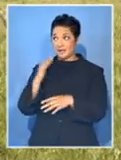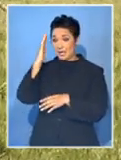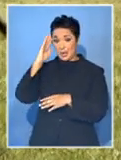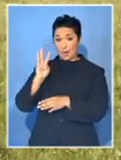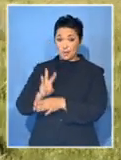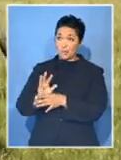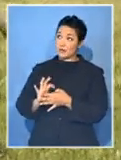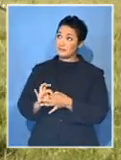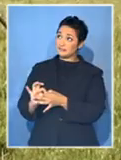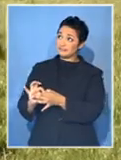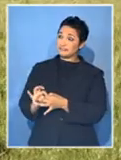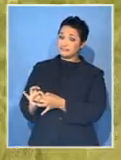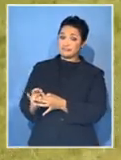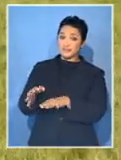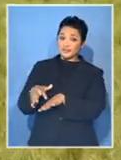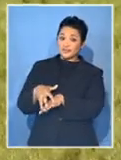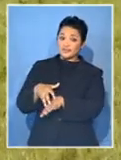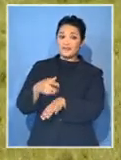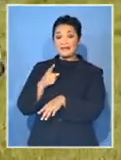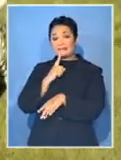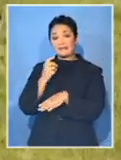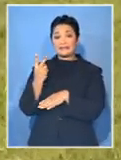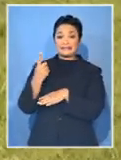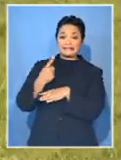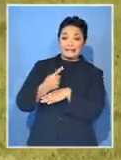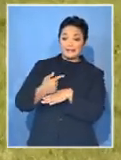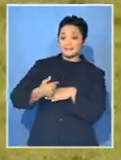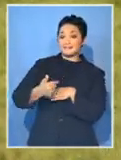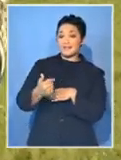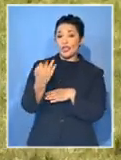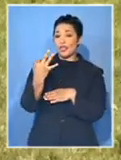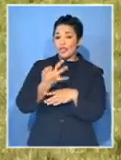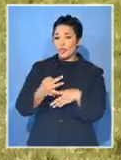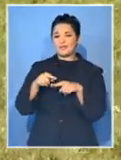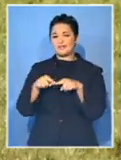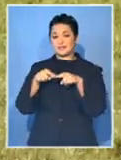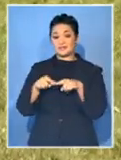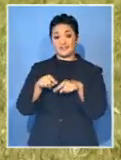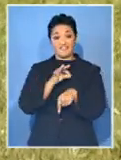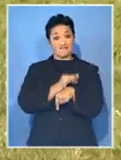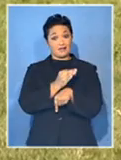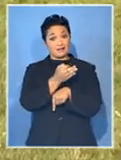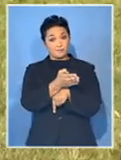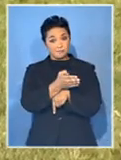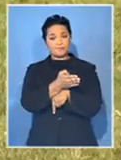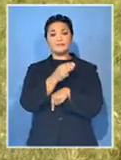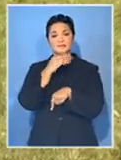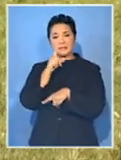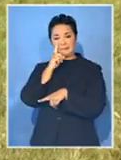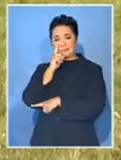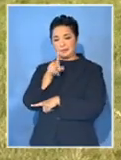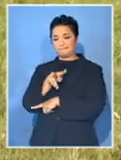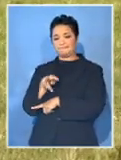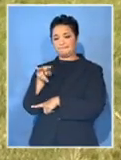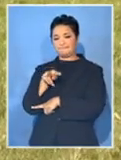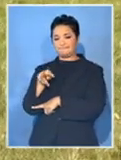with their mom's stripes. This could take anything from a couple of days to three weeks. And dad's work he's never done, keeping a close